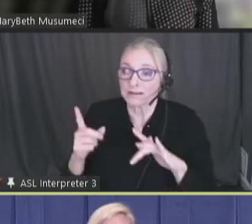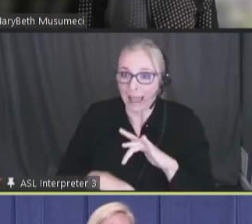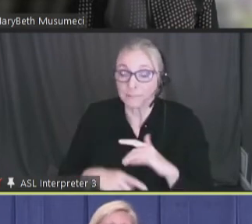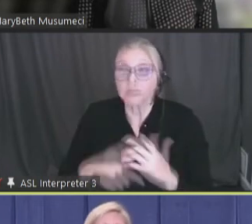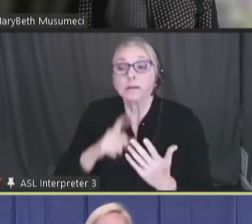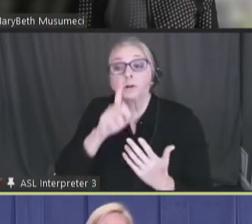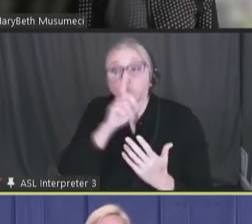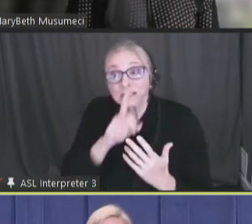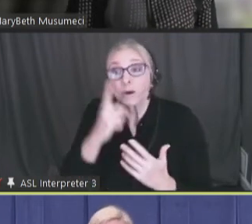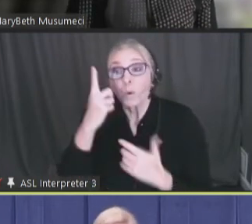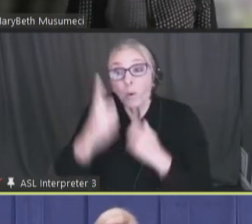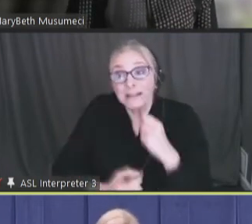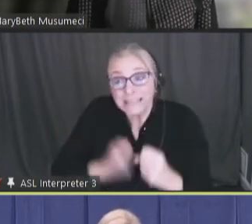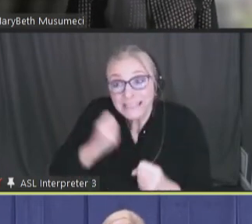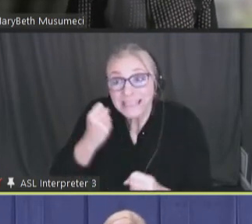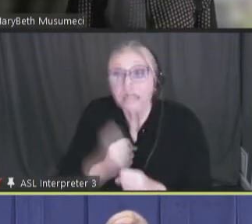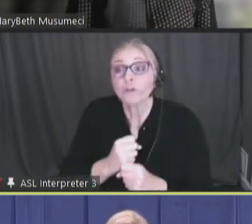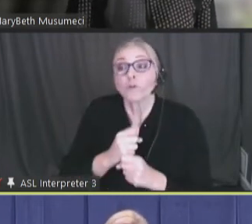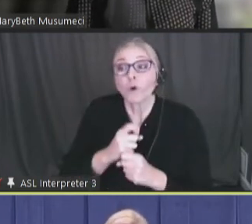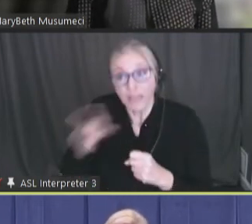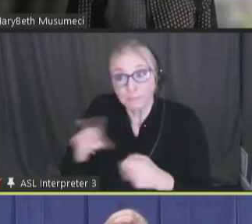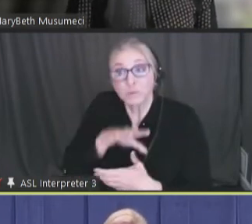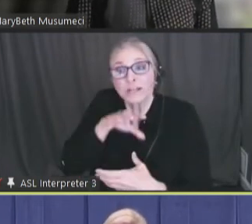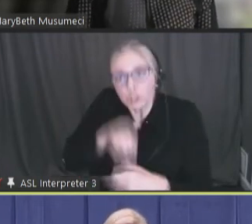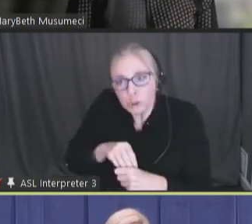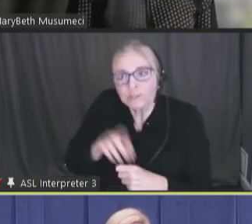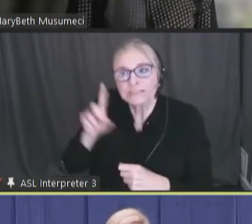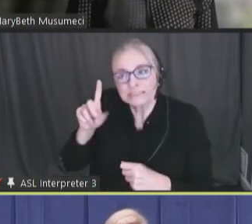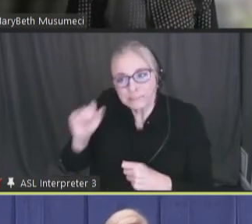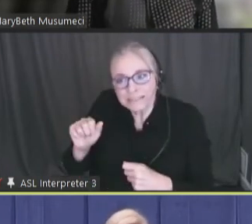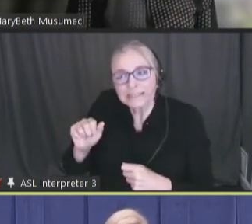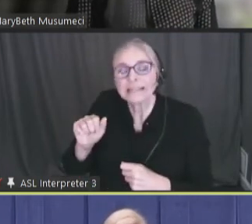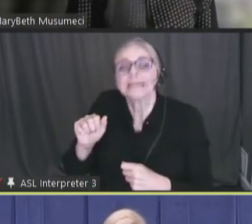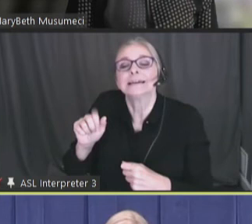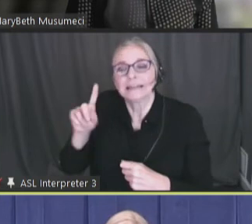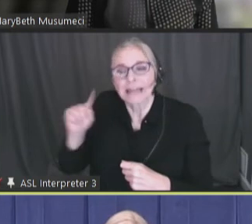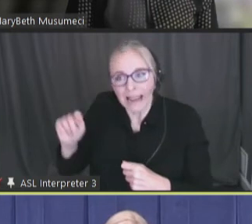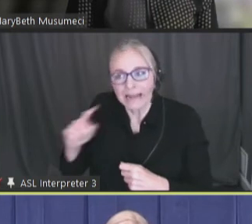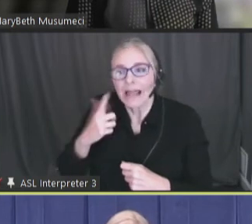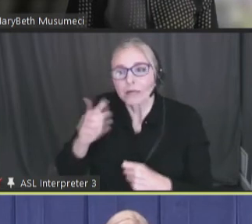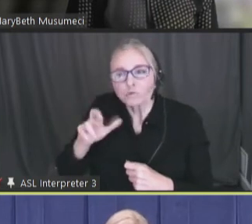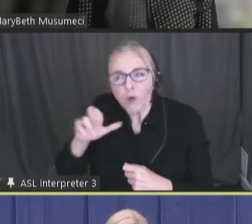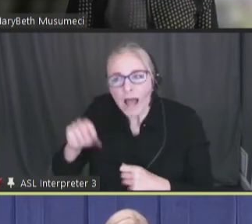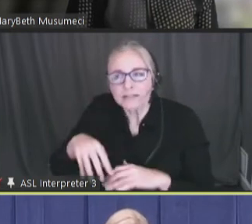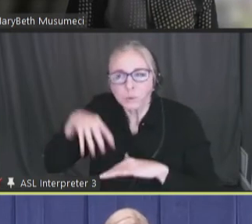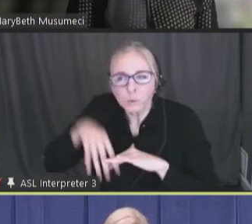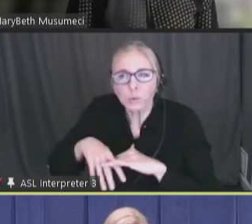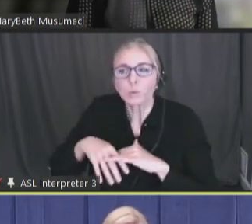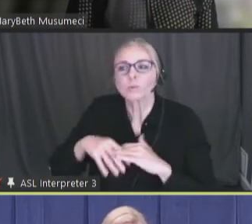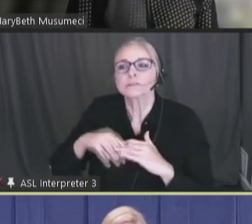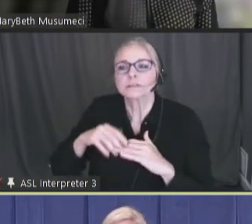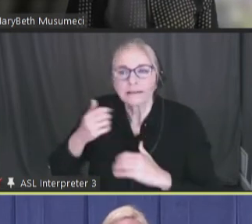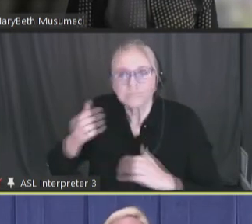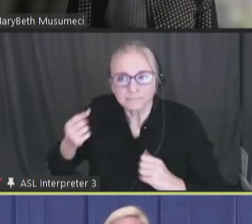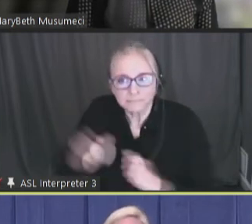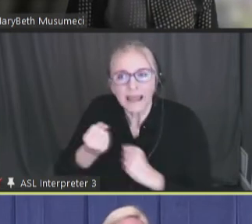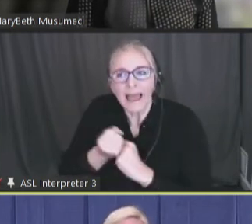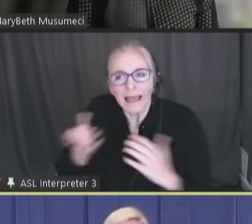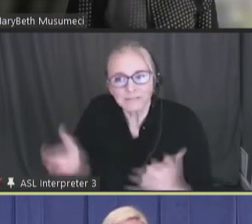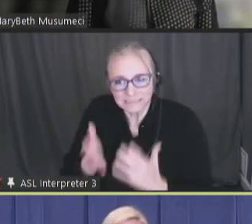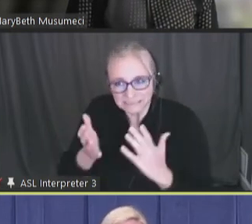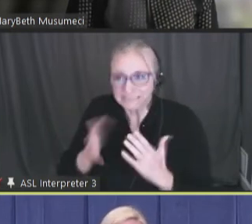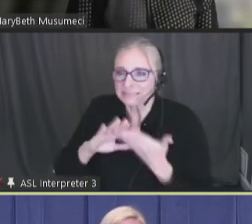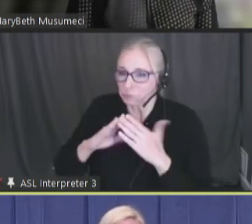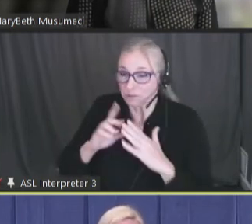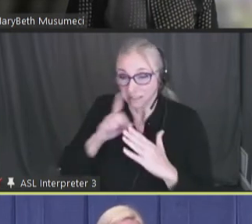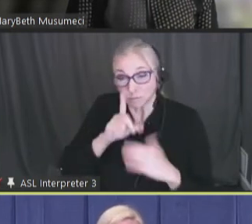a year for that survey to include disability data and grassroots advocacy of myself and many others in the community. And that was really